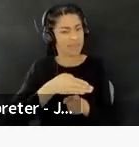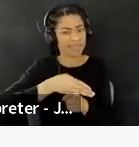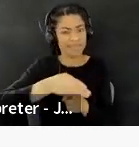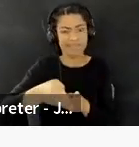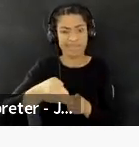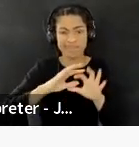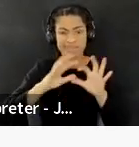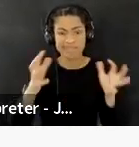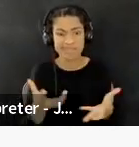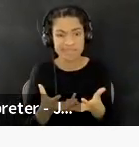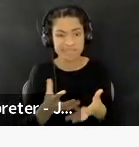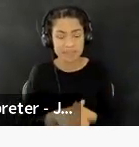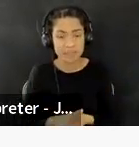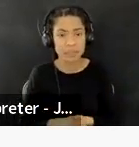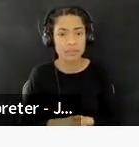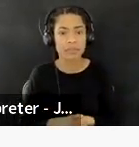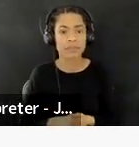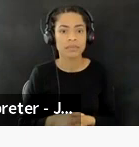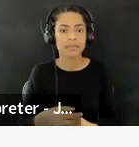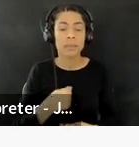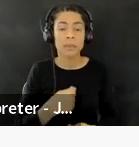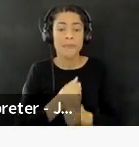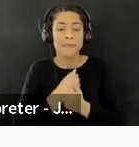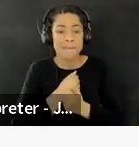and I really love, um,